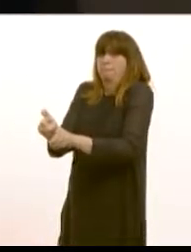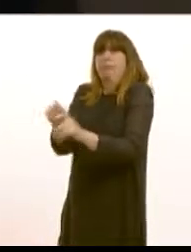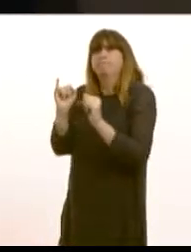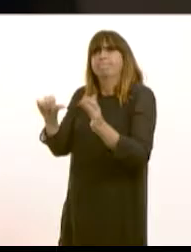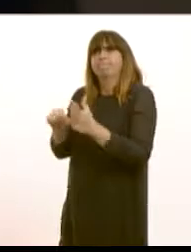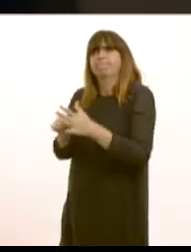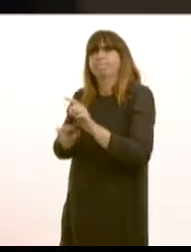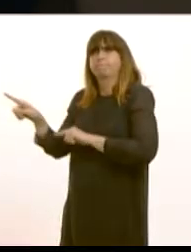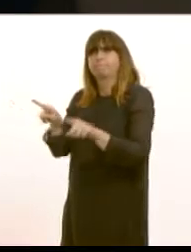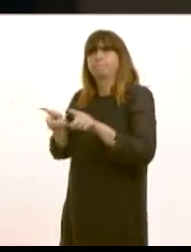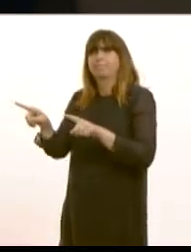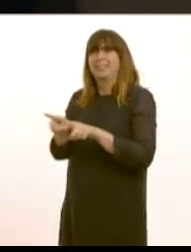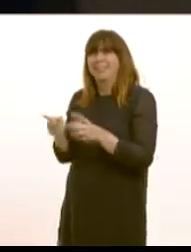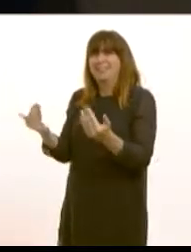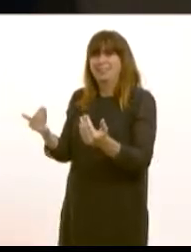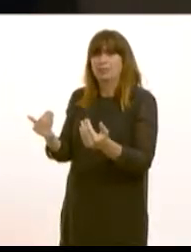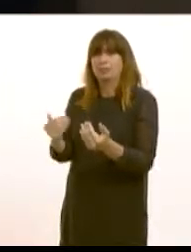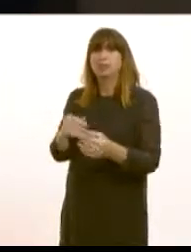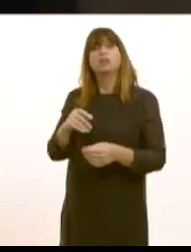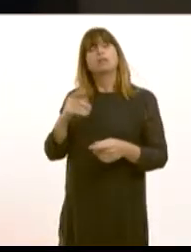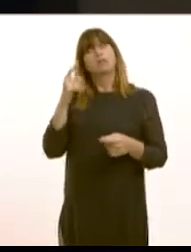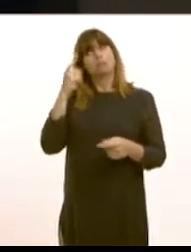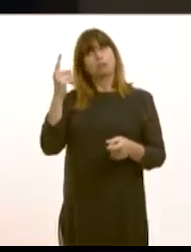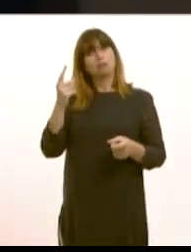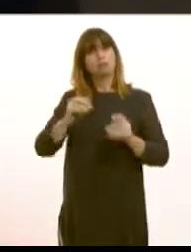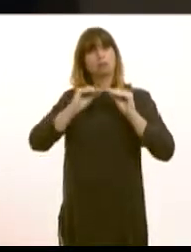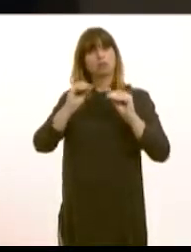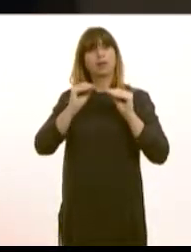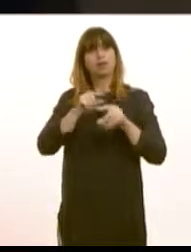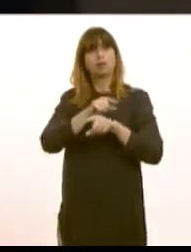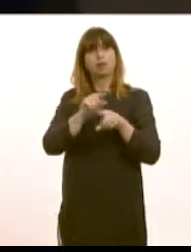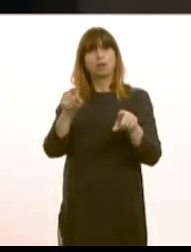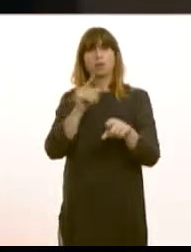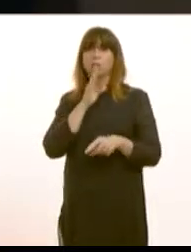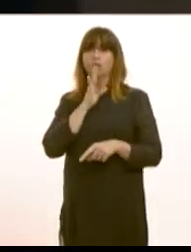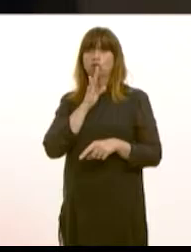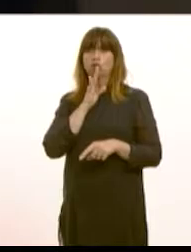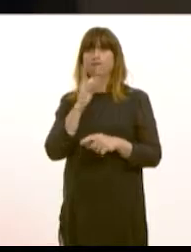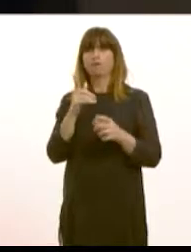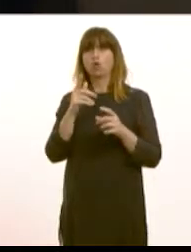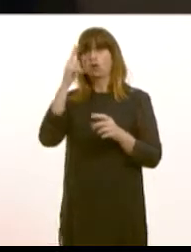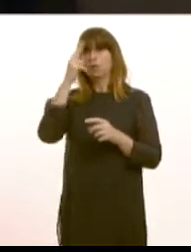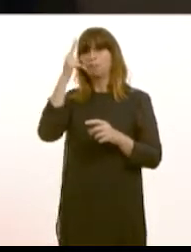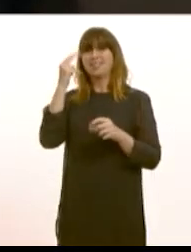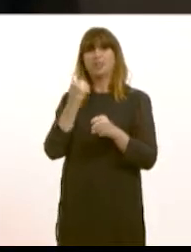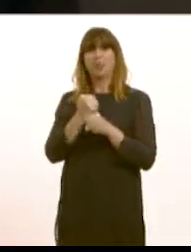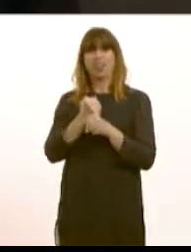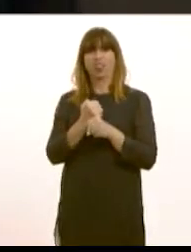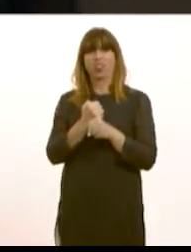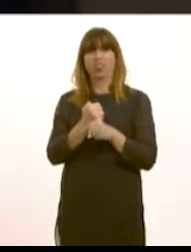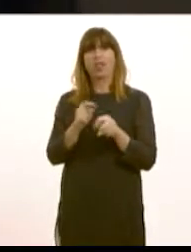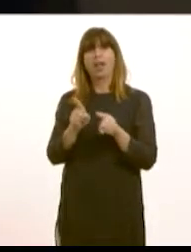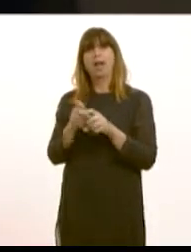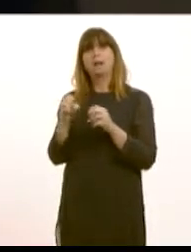actually training well-speaking medical staff in Ispity Gwynedd and also attached to